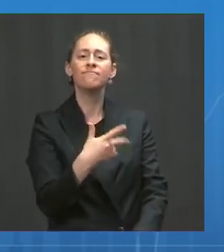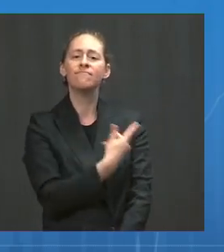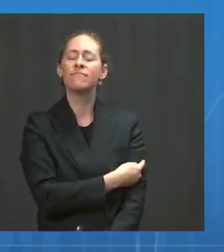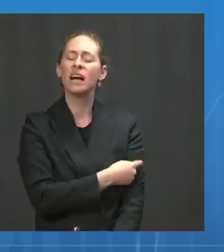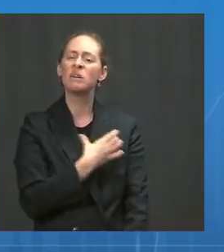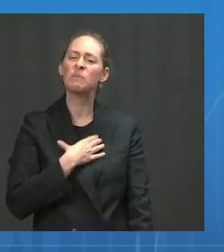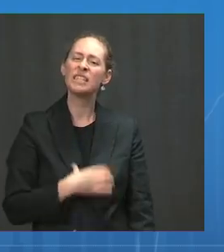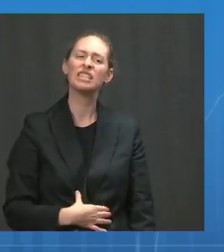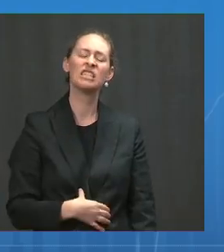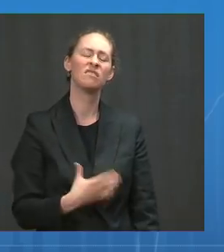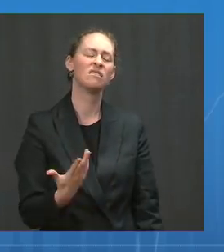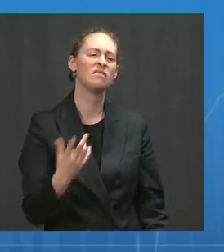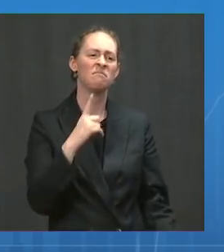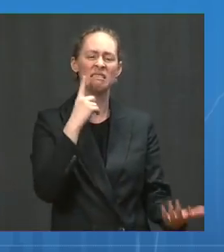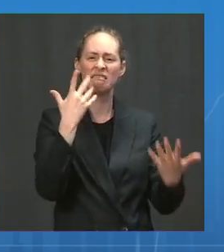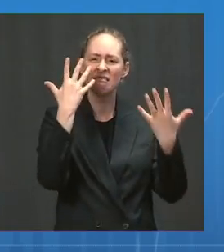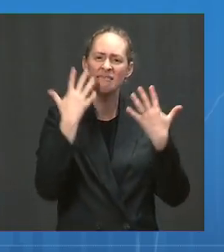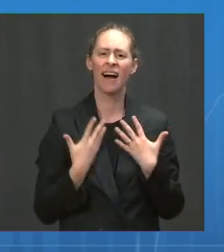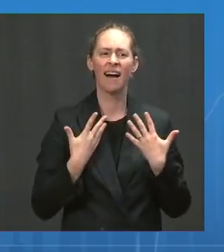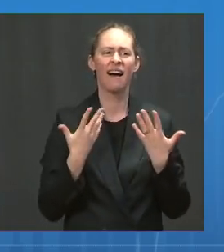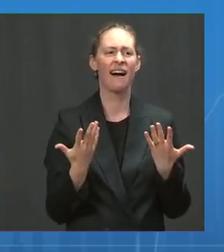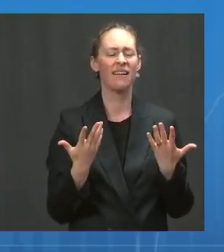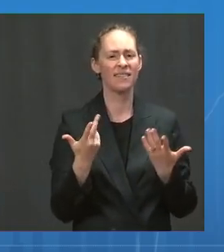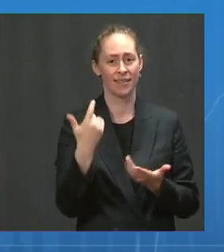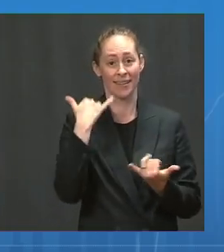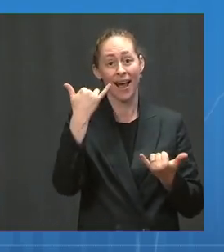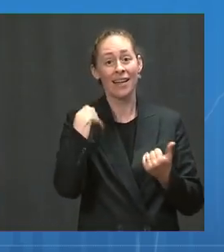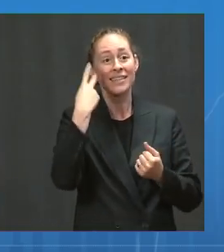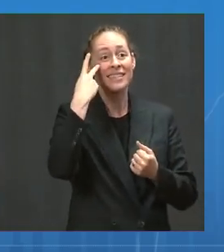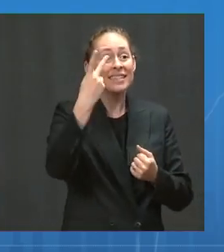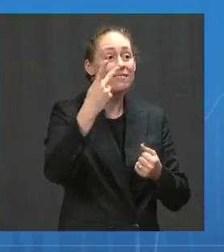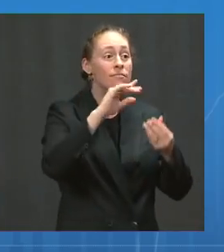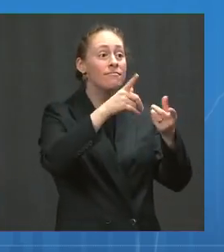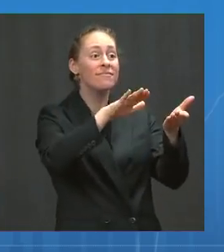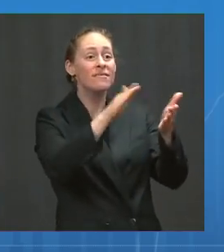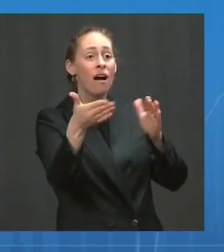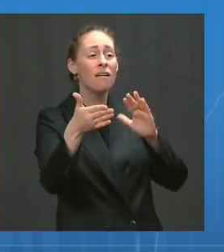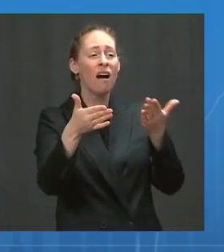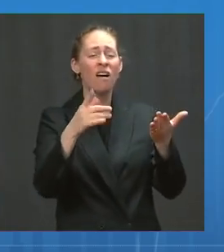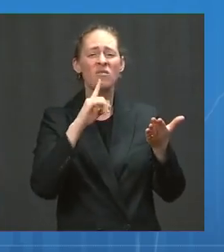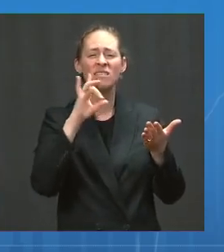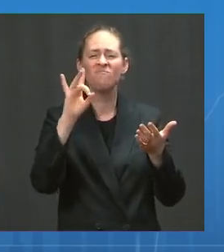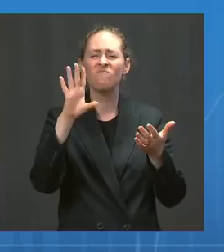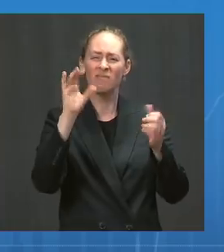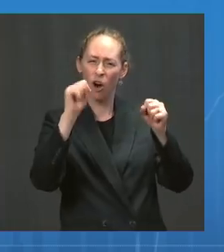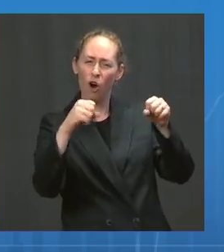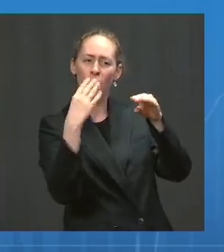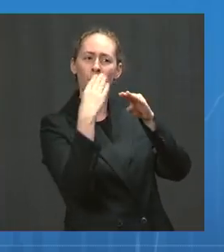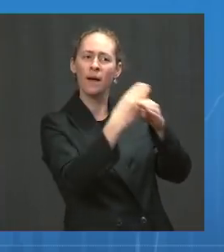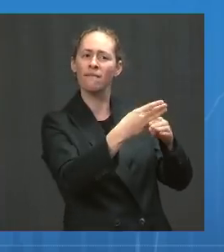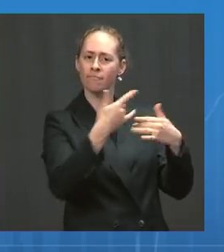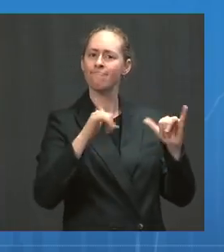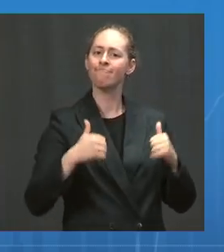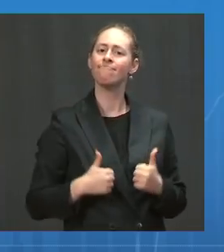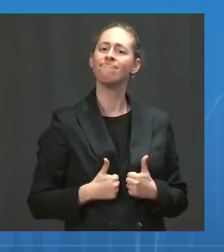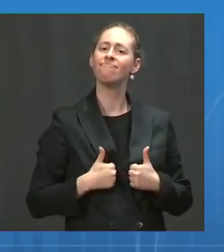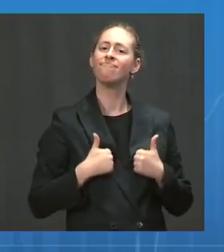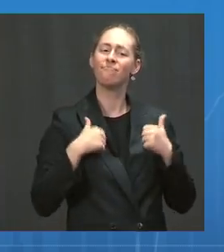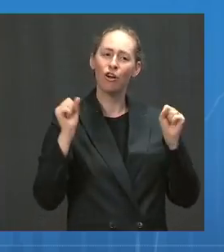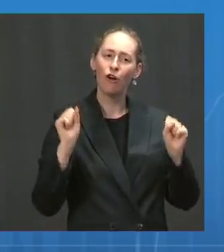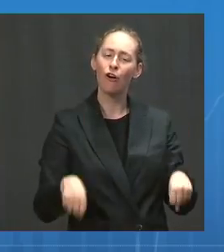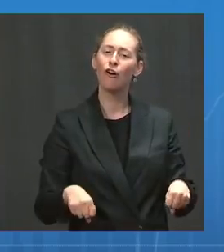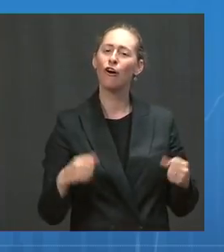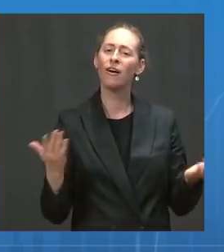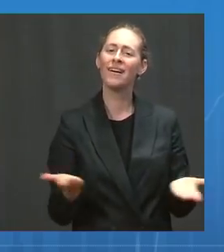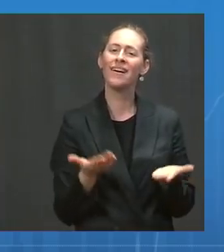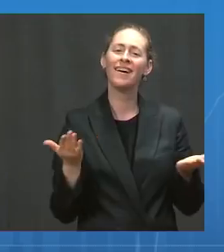nearly every death we are seeing now from COVID-19 could have been prevented. The truth is that across our nation, the voices of doctors,